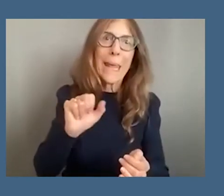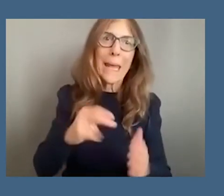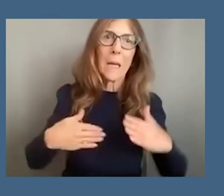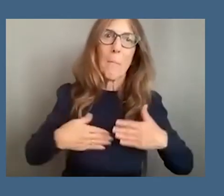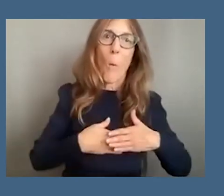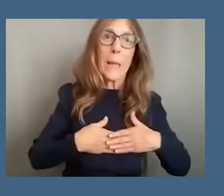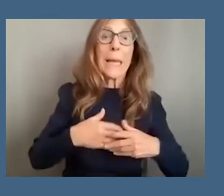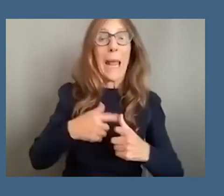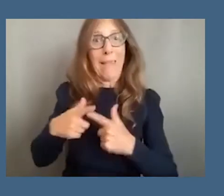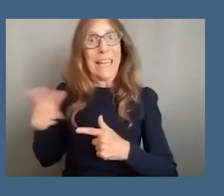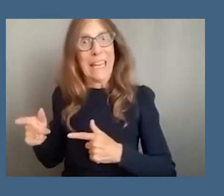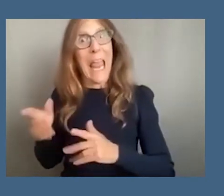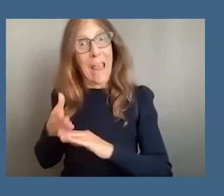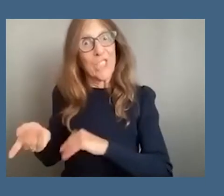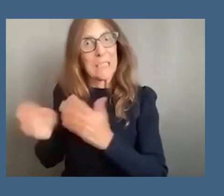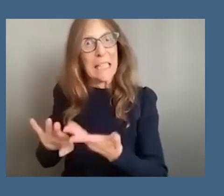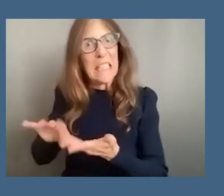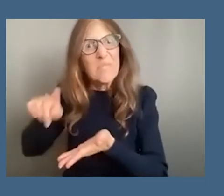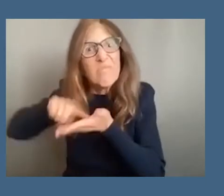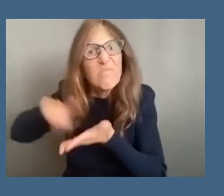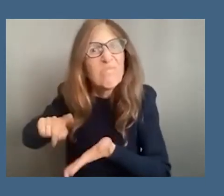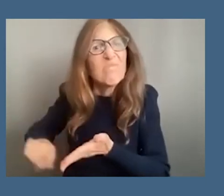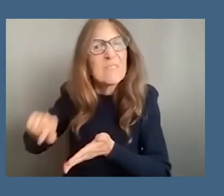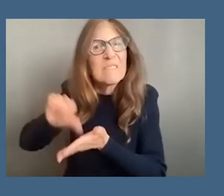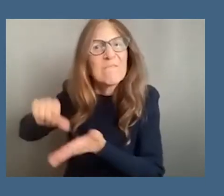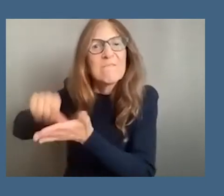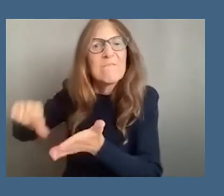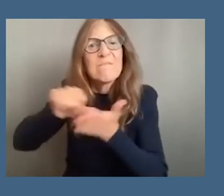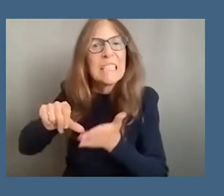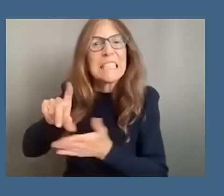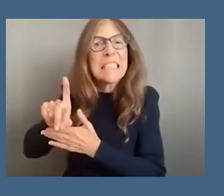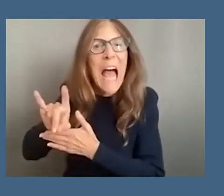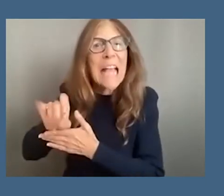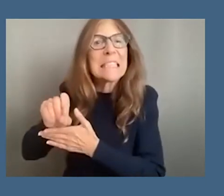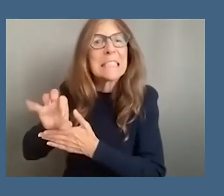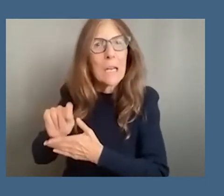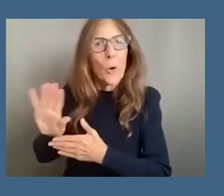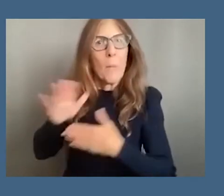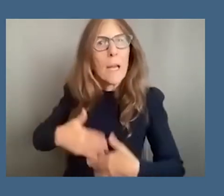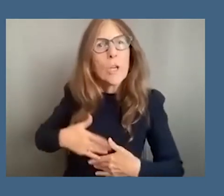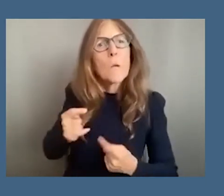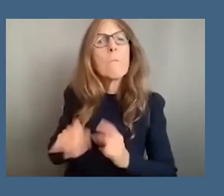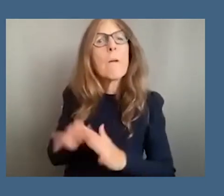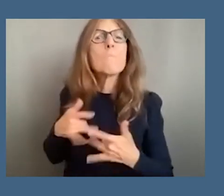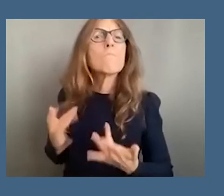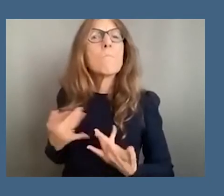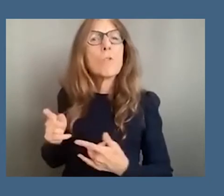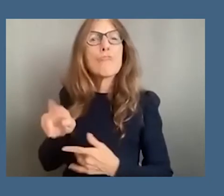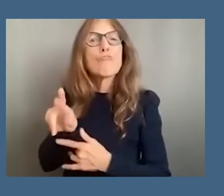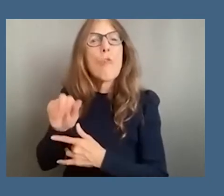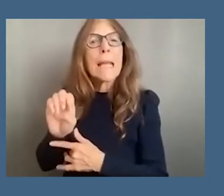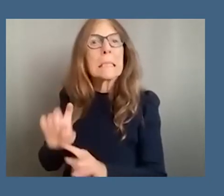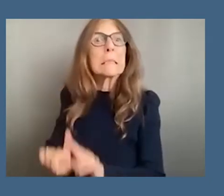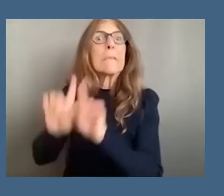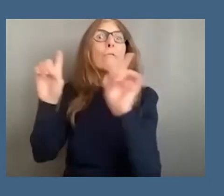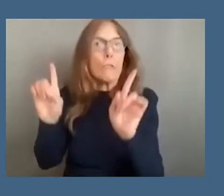uh seeking out the the biological truth or fact of her racial difference which of course has been